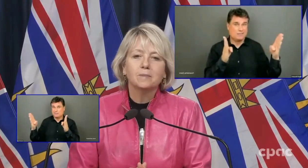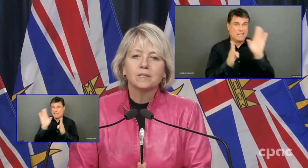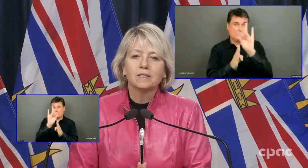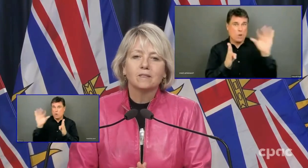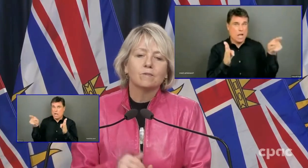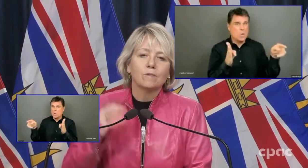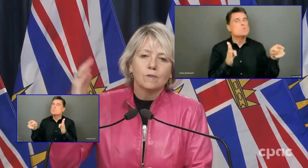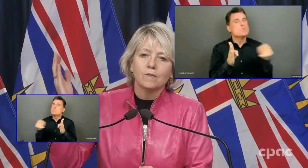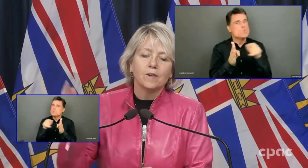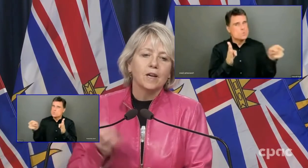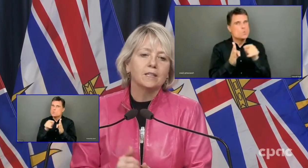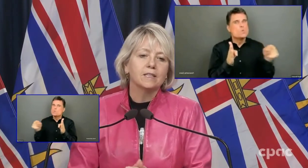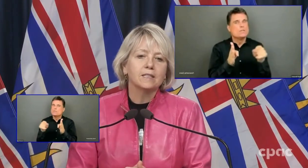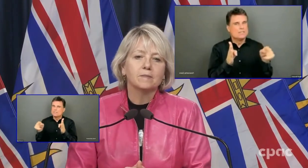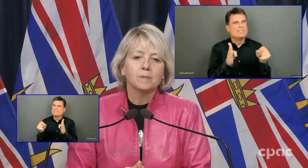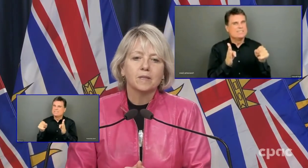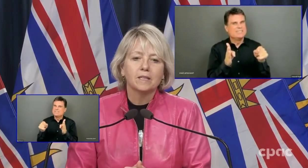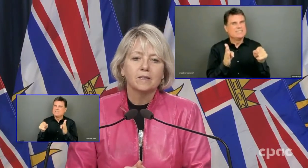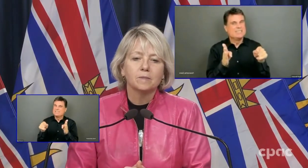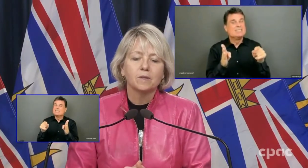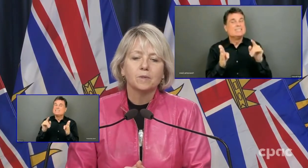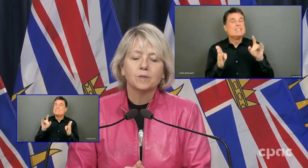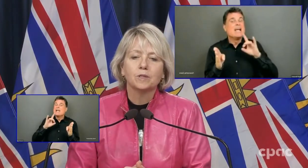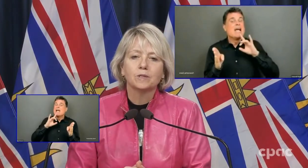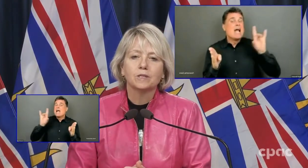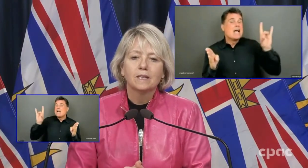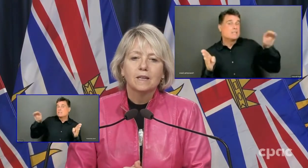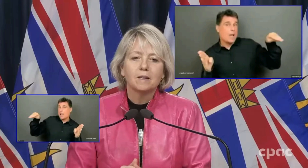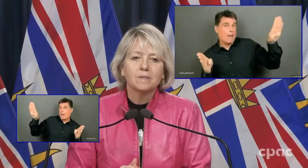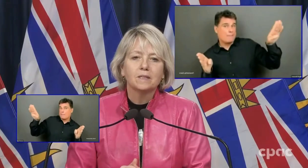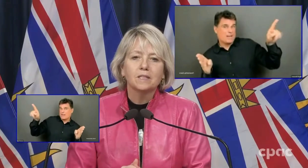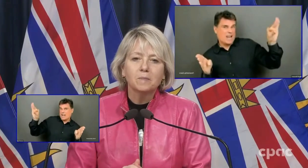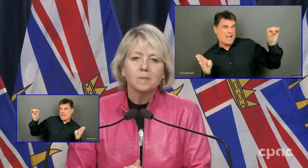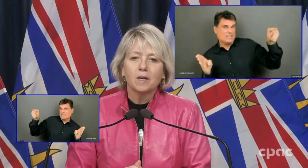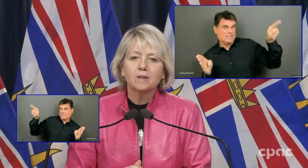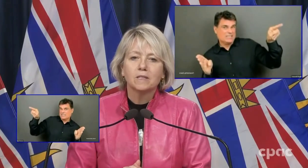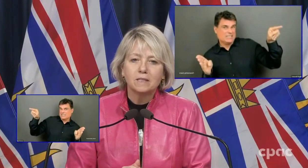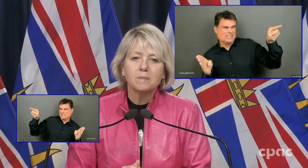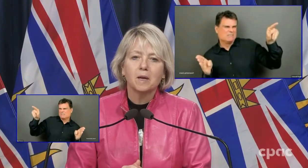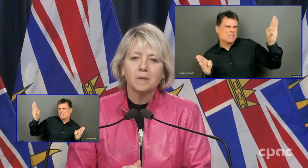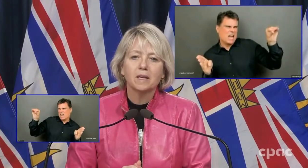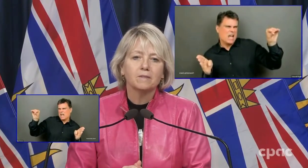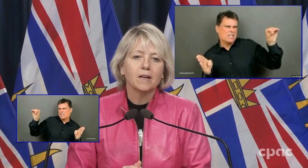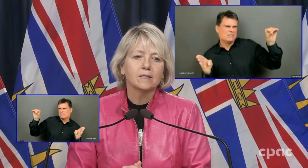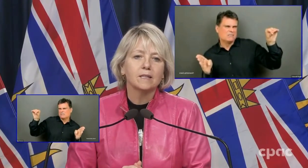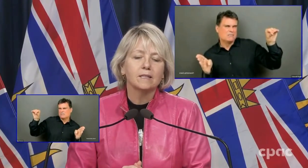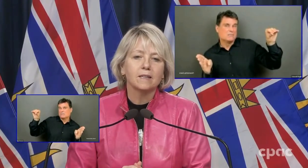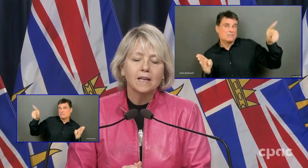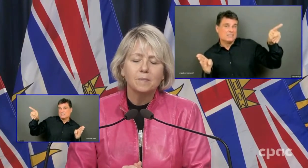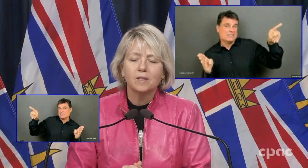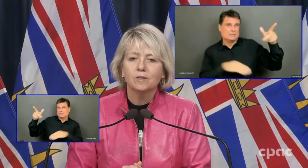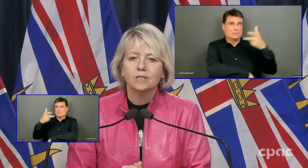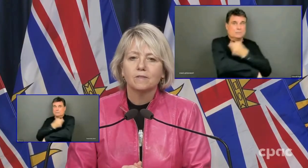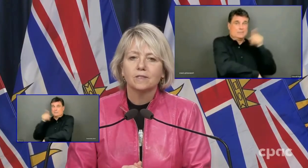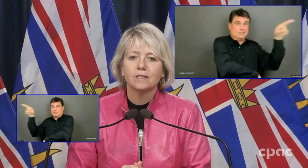have 90% in the very high 90s of people getting their booster doses, that young people are stepping up and getting vaccinated.